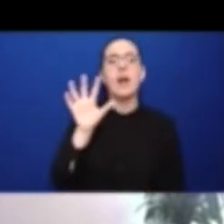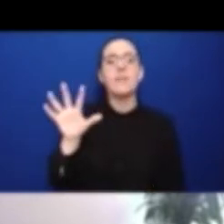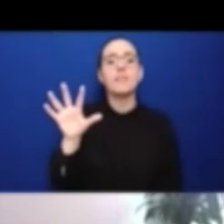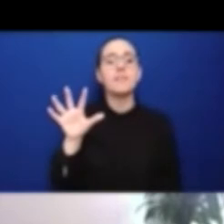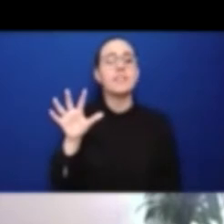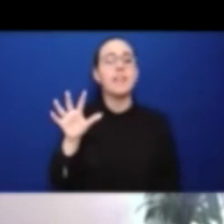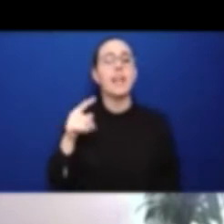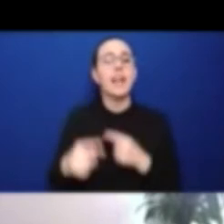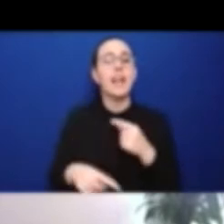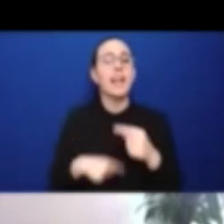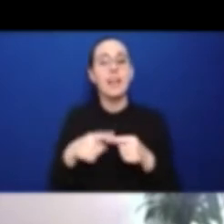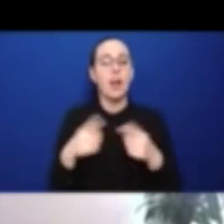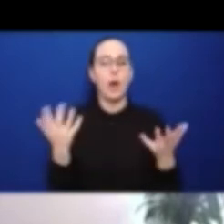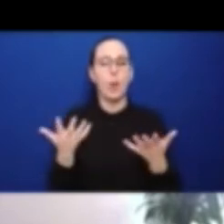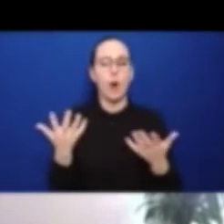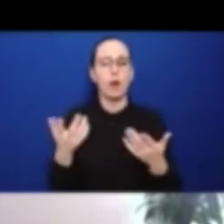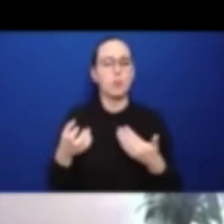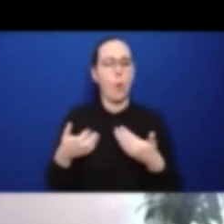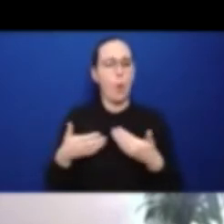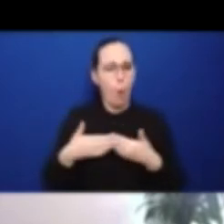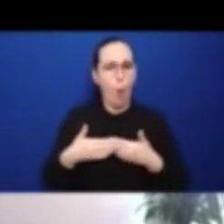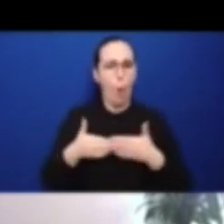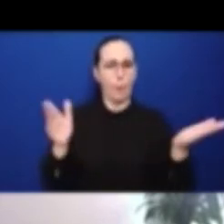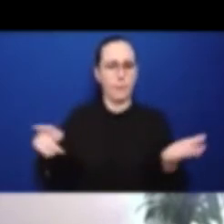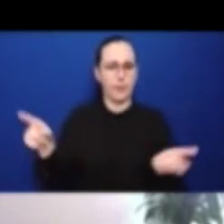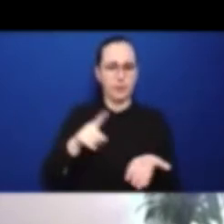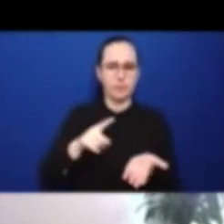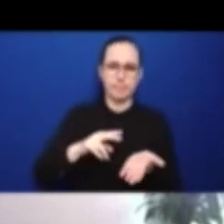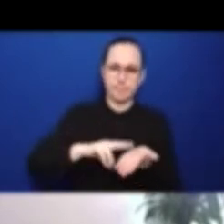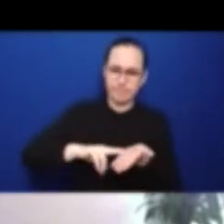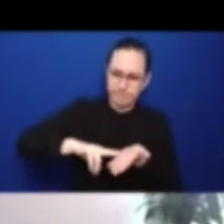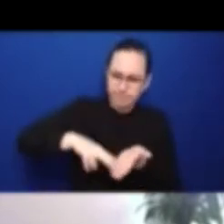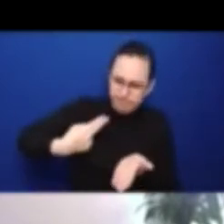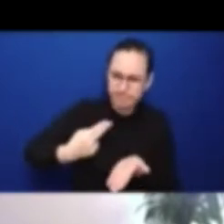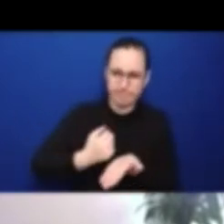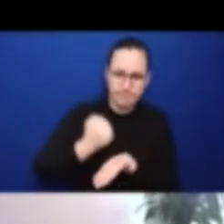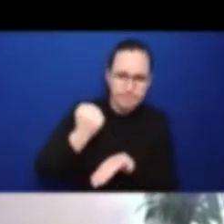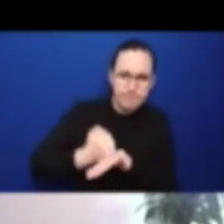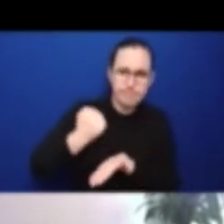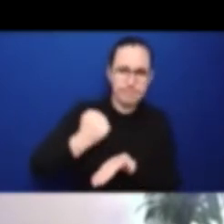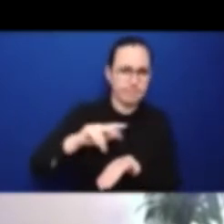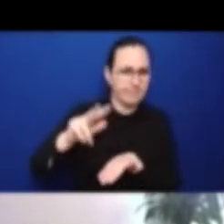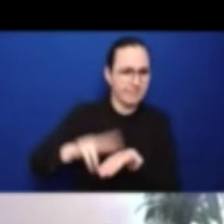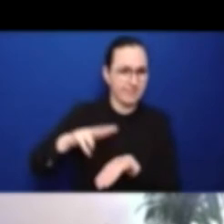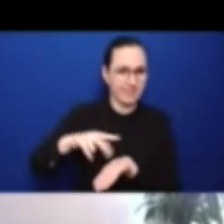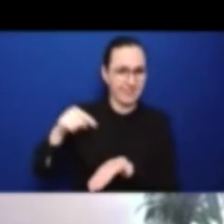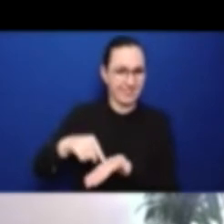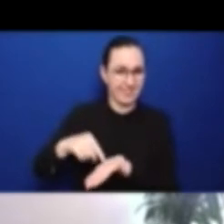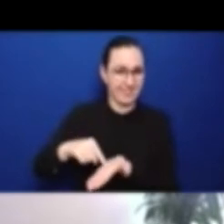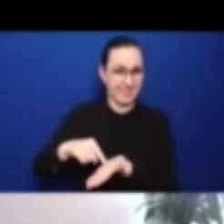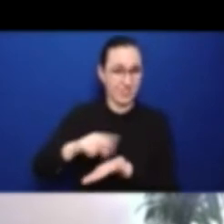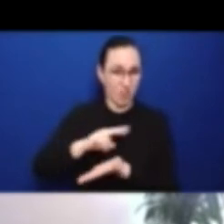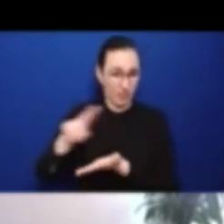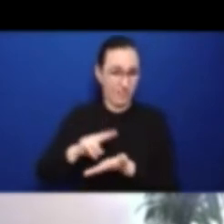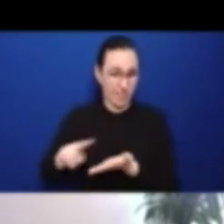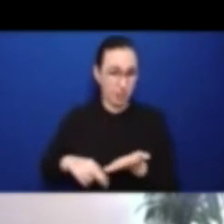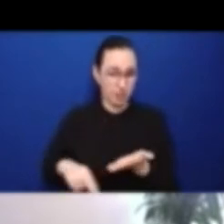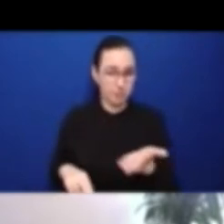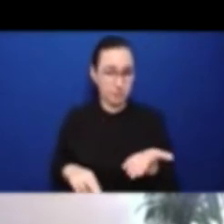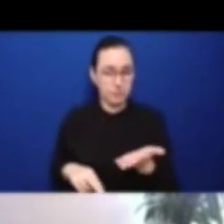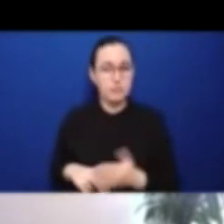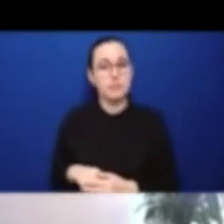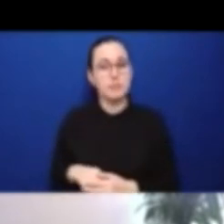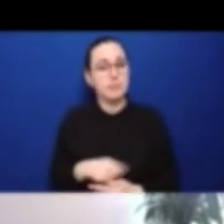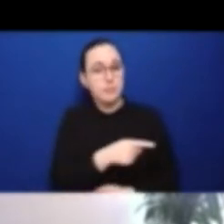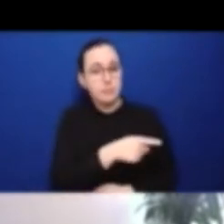signature. And I'd like to propose to folks here that we plan a little bit more to have a bit